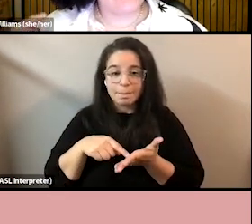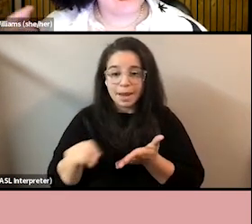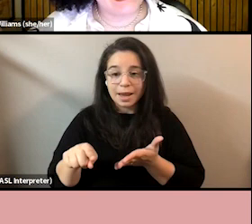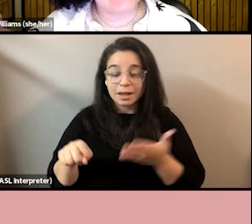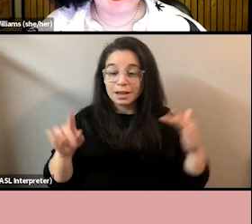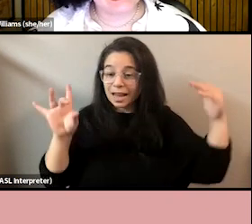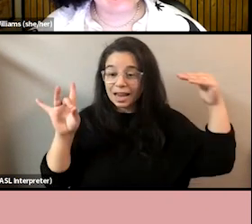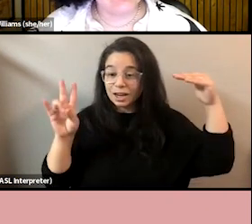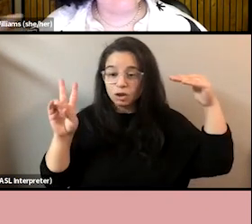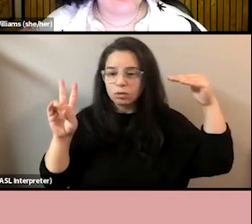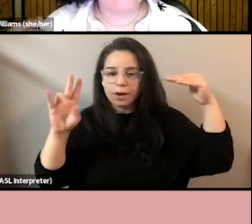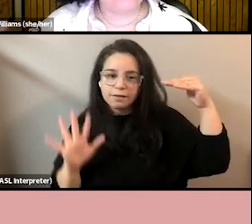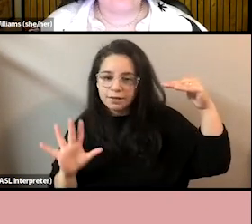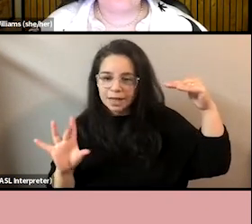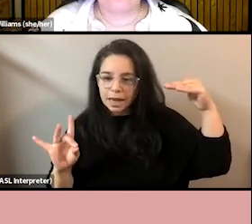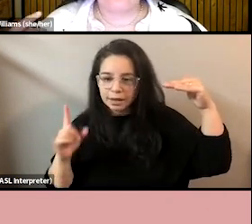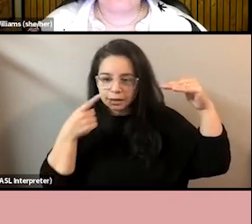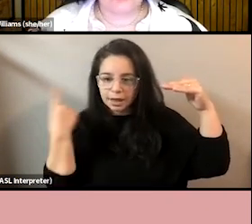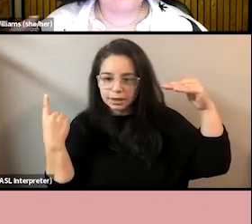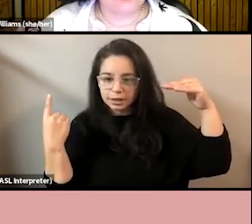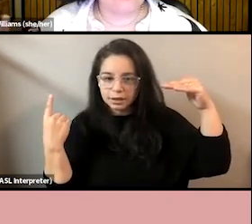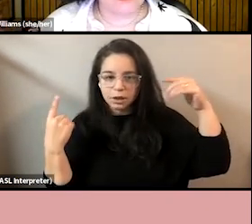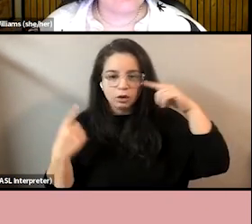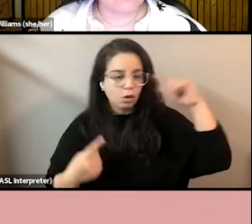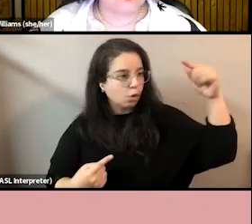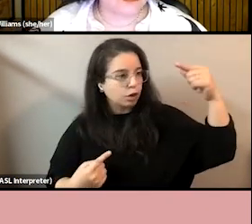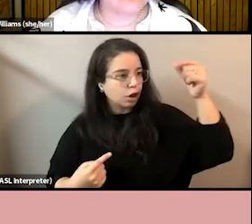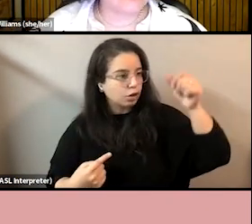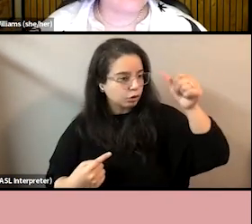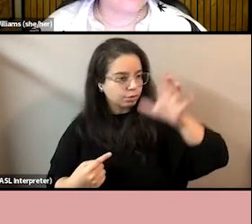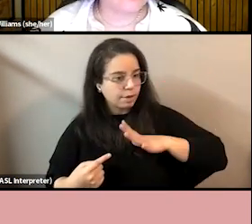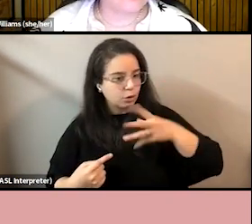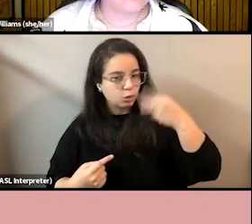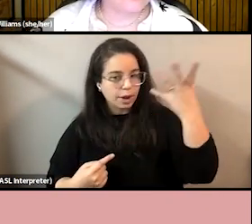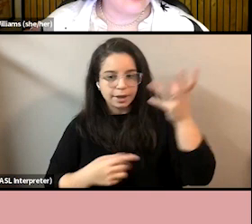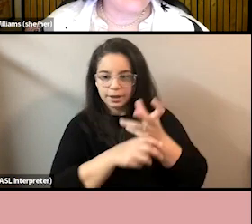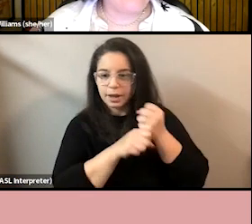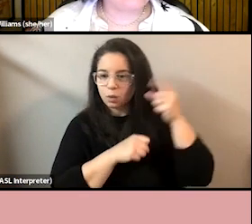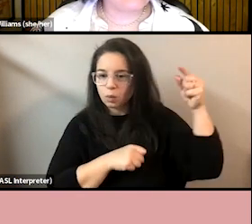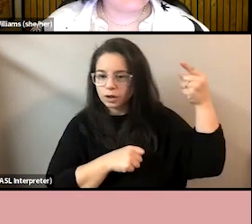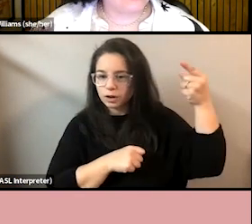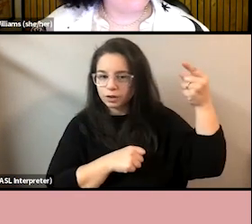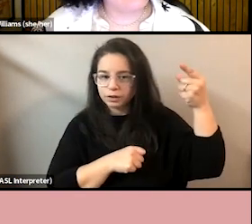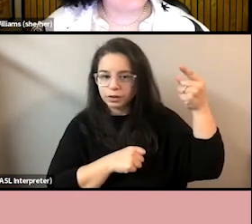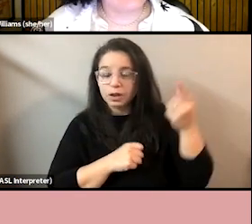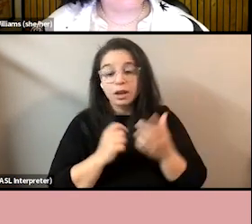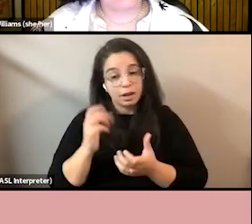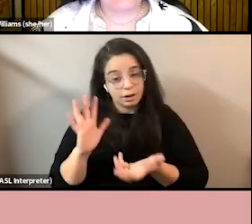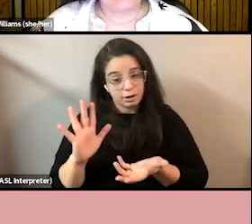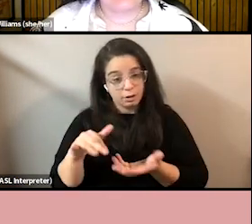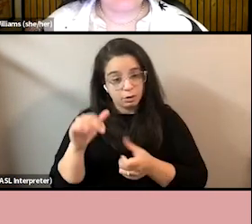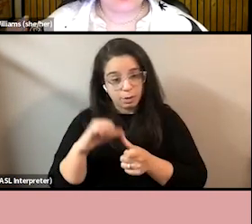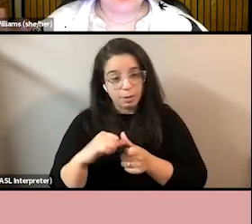58 cents for every dollar that white men are paid in the US. And now, as I said, I recently